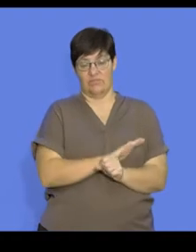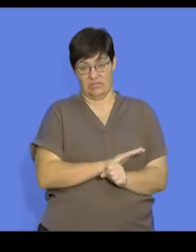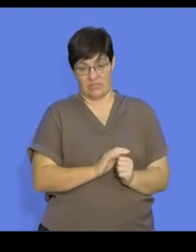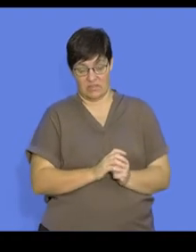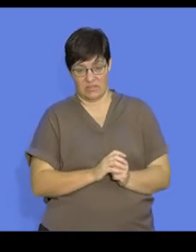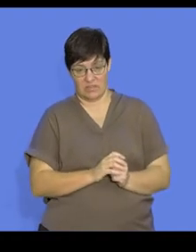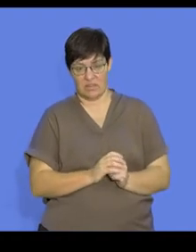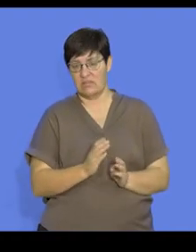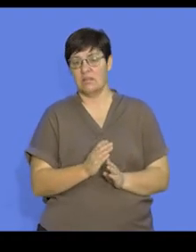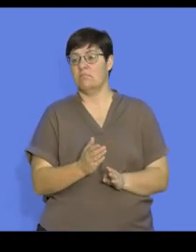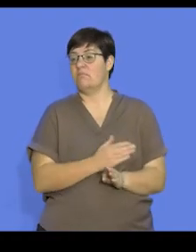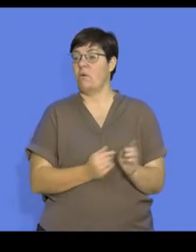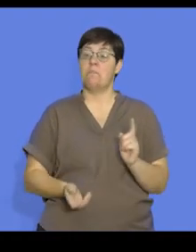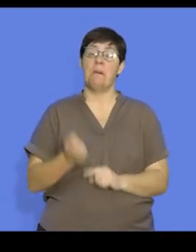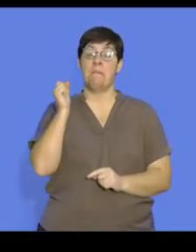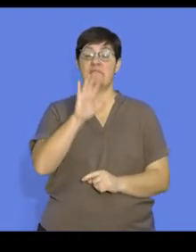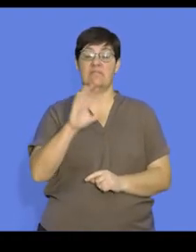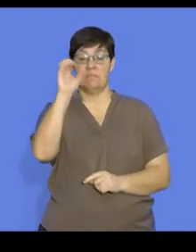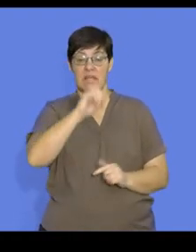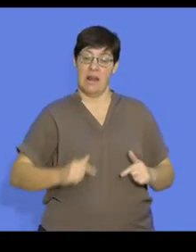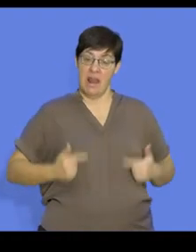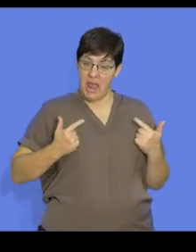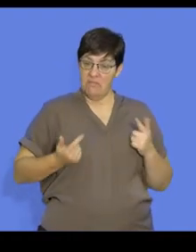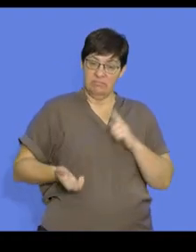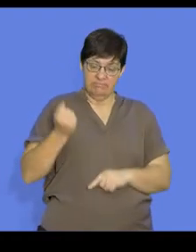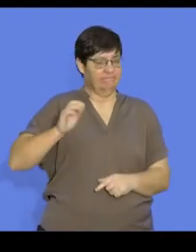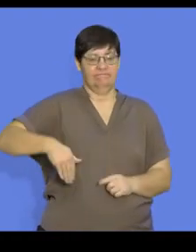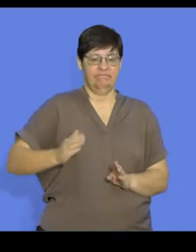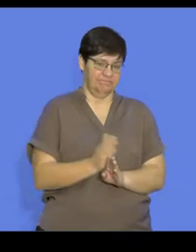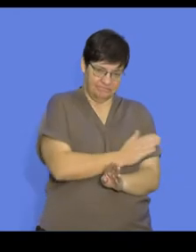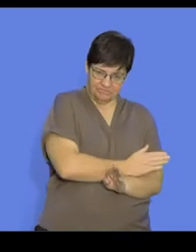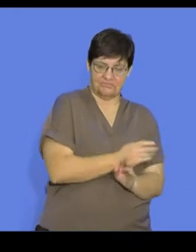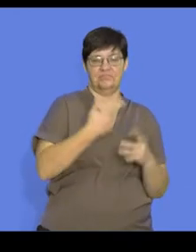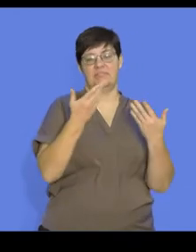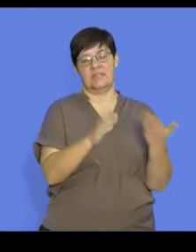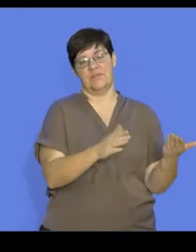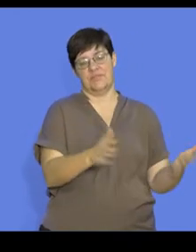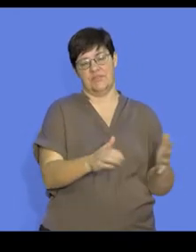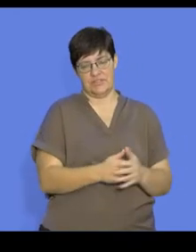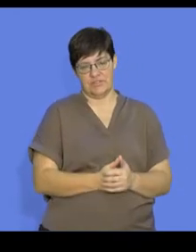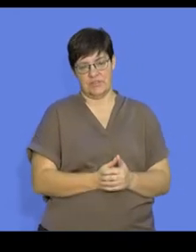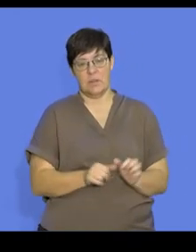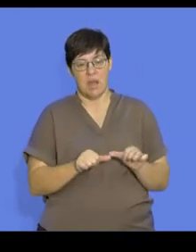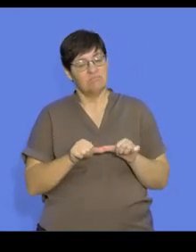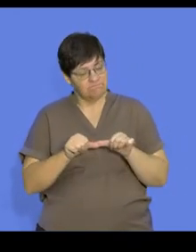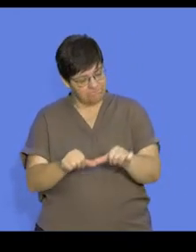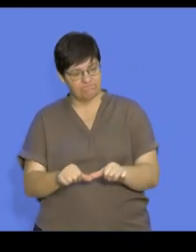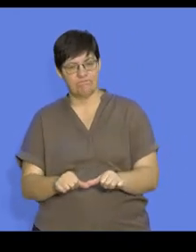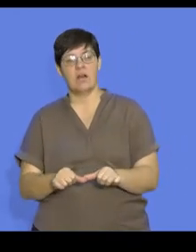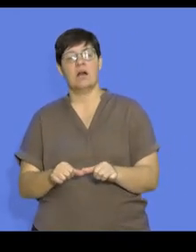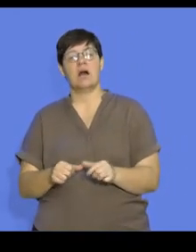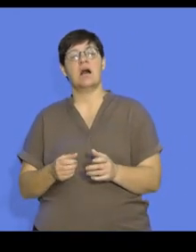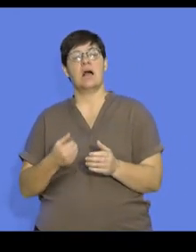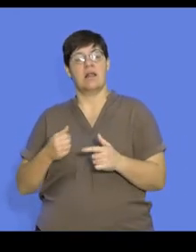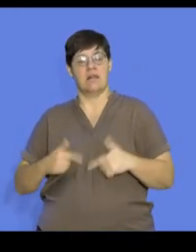most of them die before even reaching 50% of their lifespan. But sufficient numbers survive to continue their species.